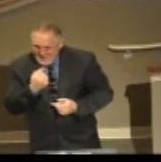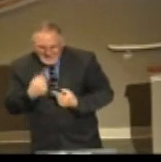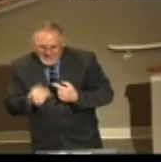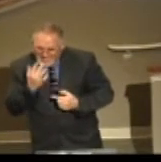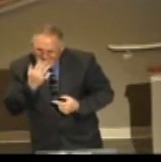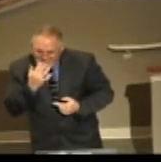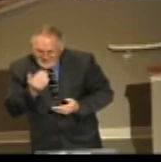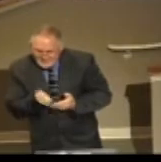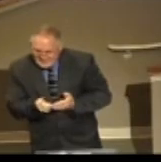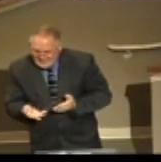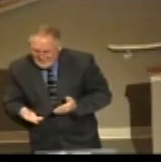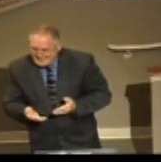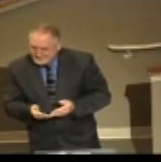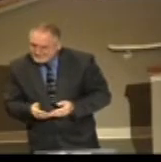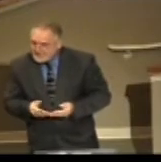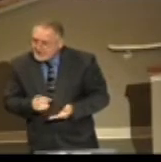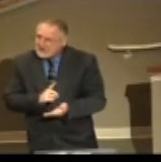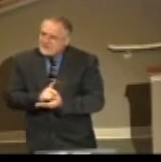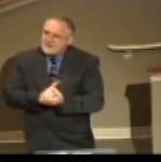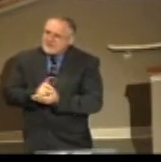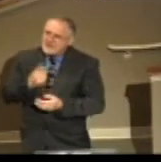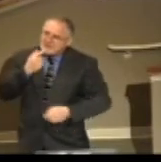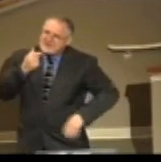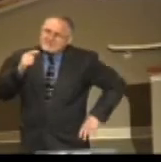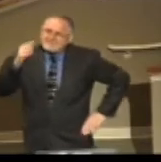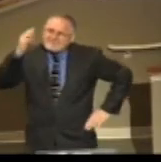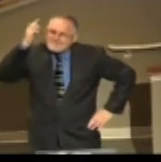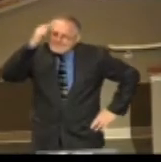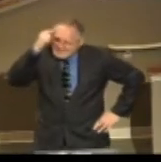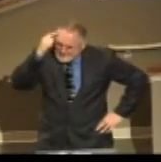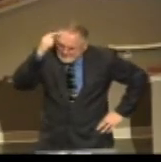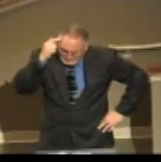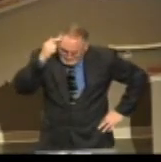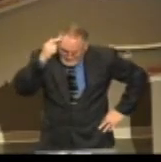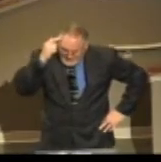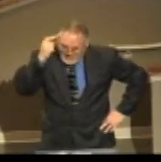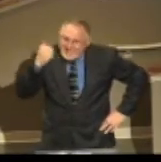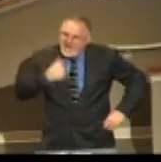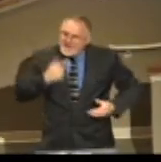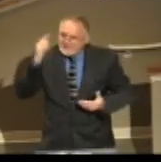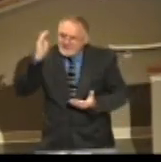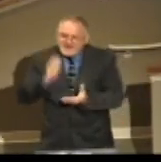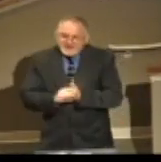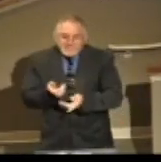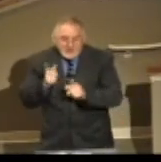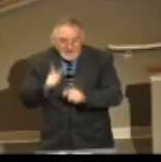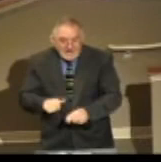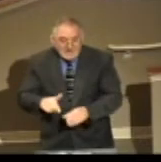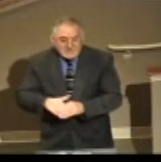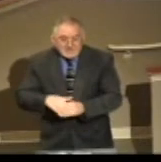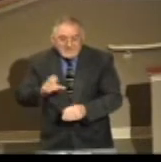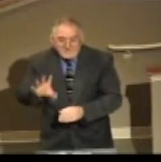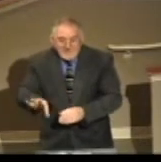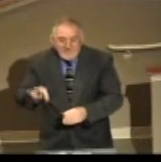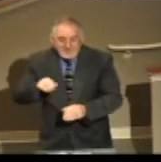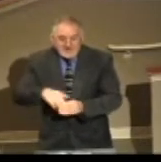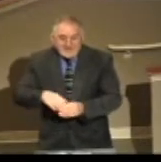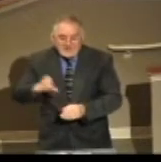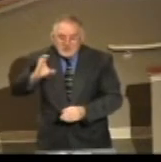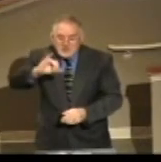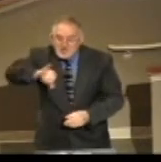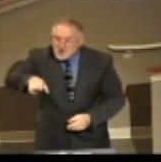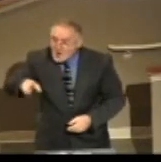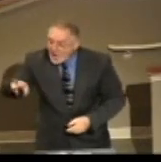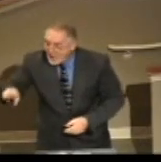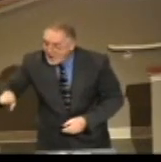The doctor said, let me think about that. He said, I believe your answer is found in jar number 47.